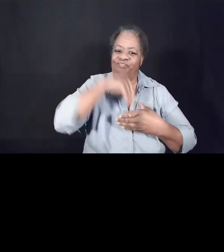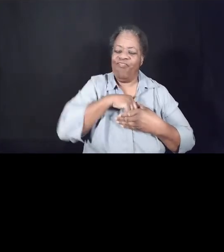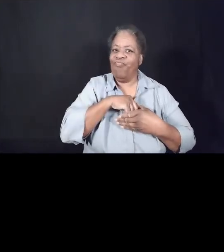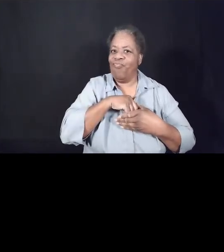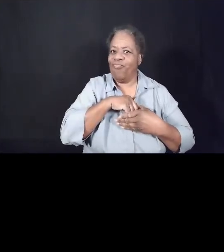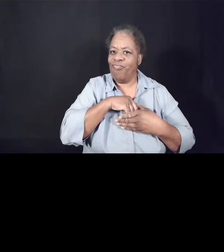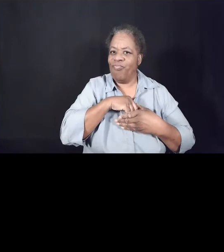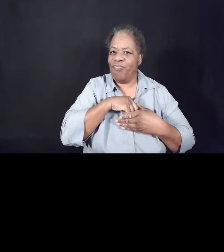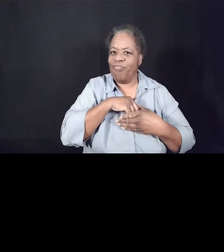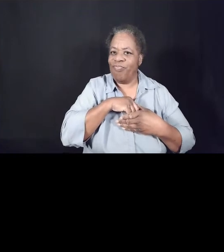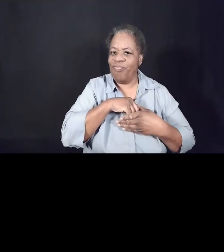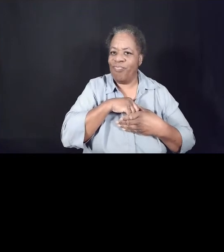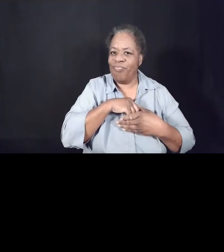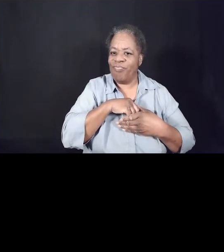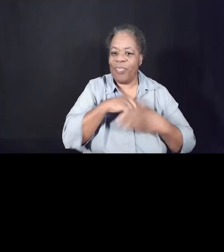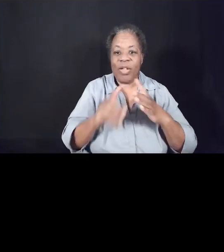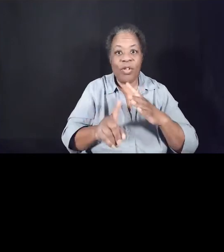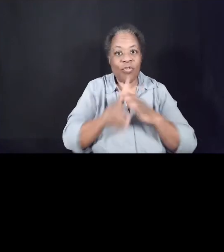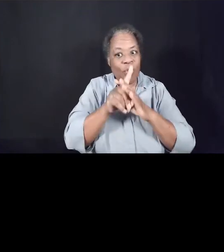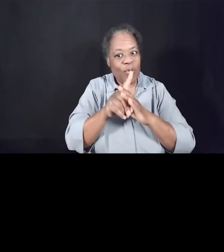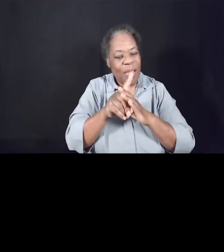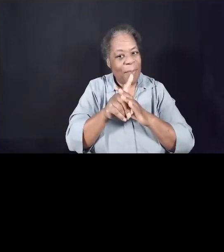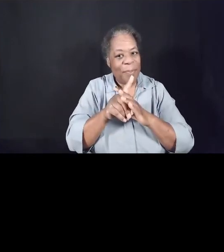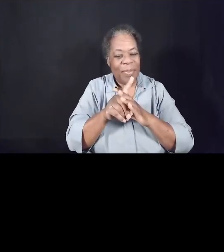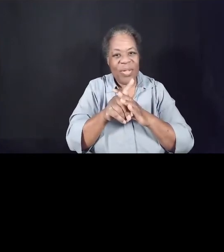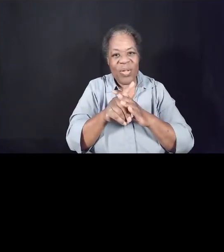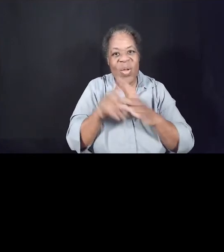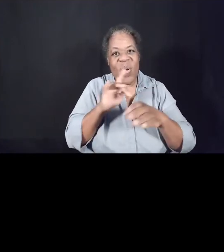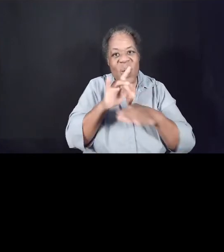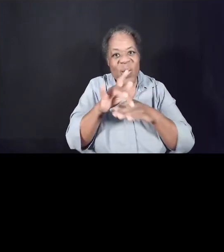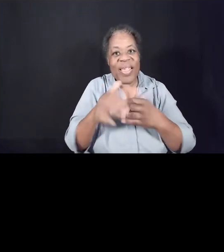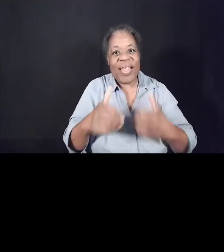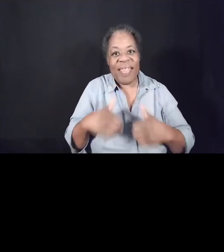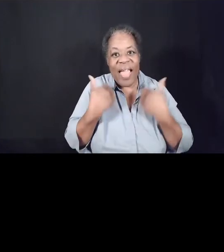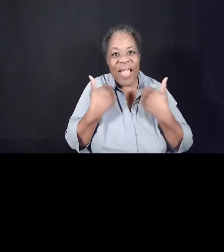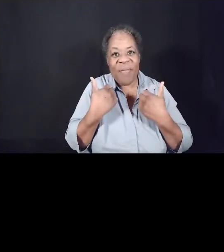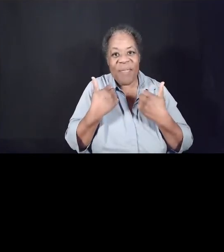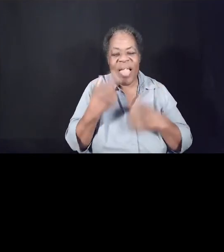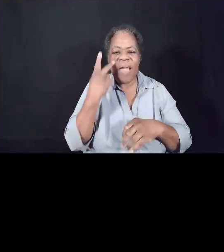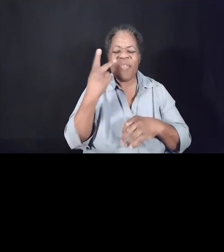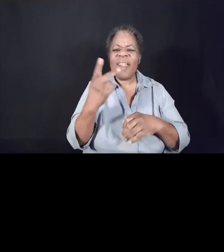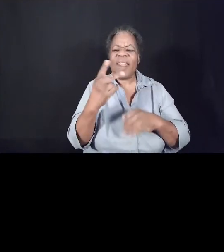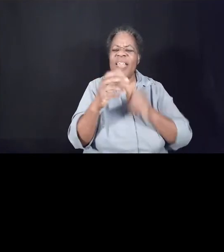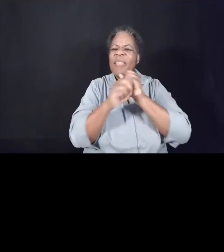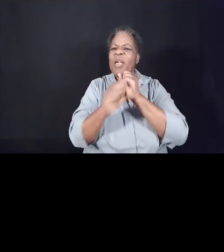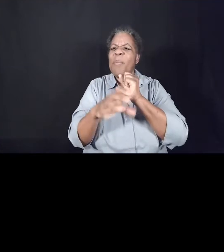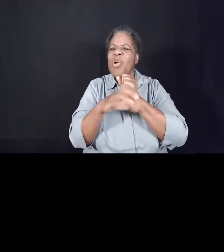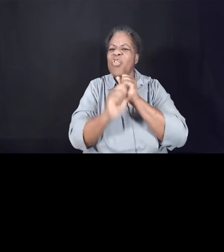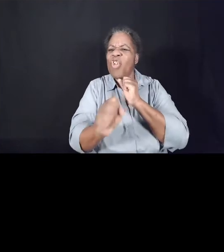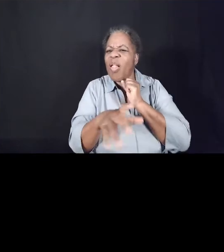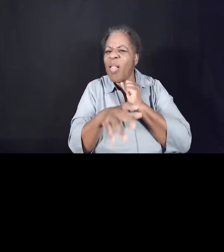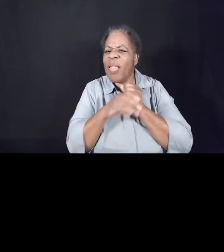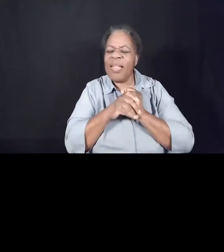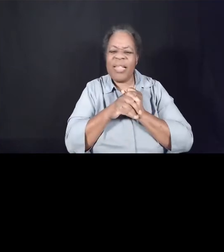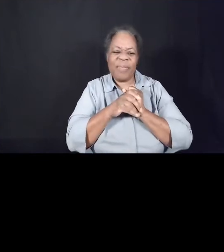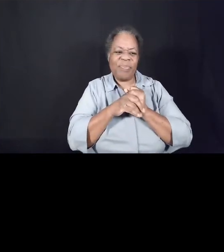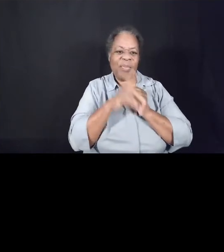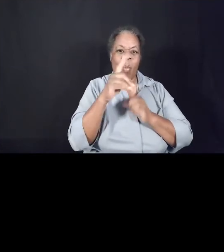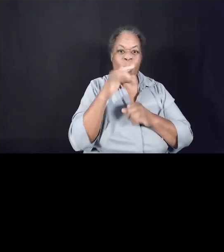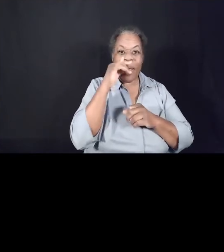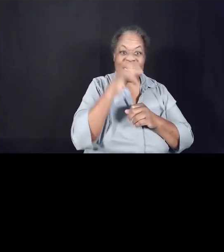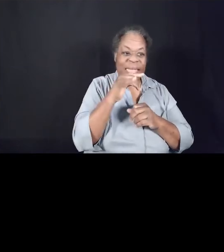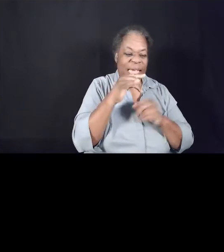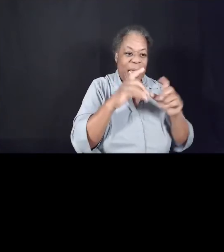It shows up early in life. Have you seen the commercial where one kid gets a big